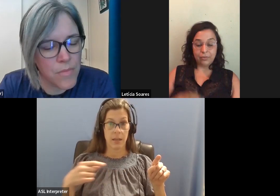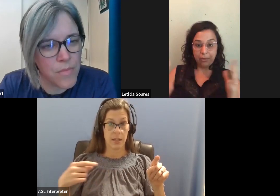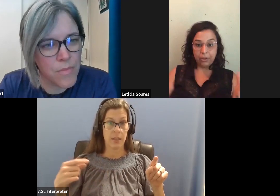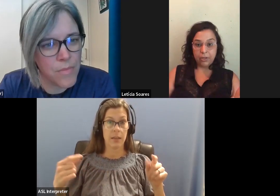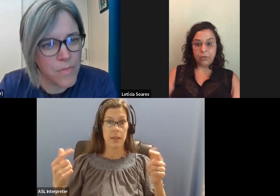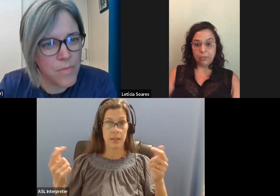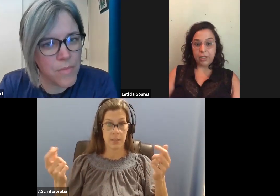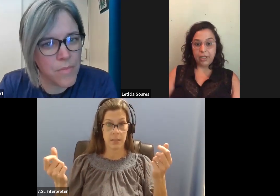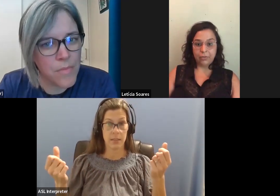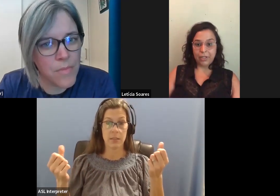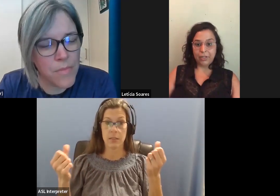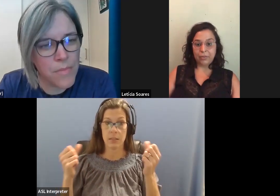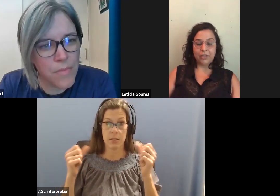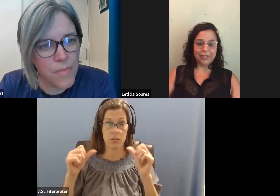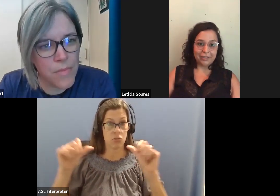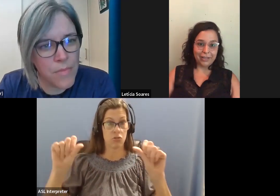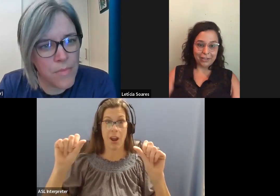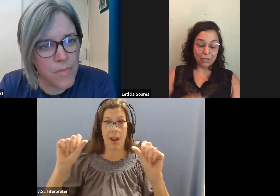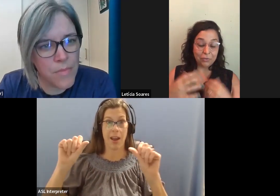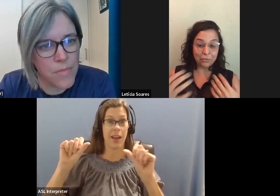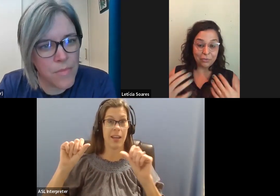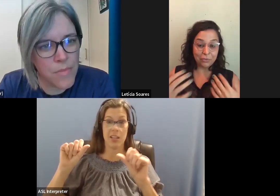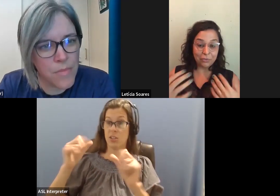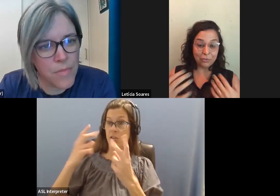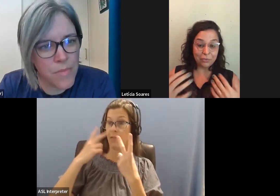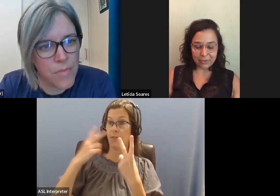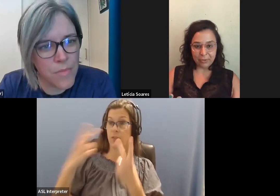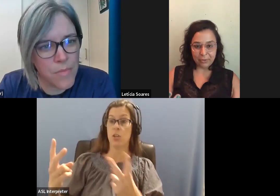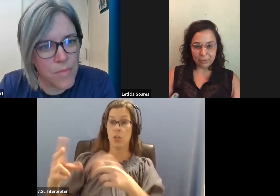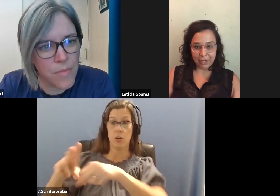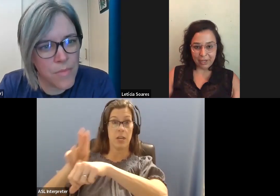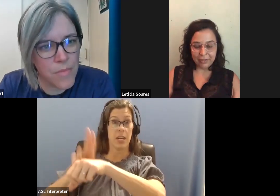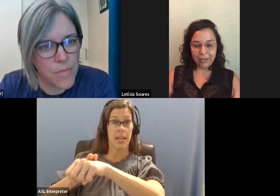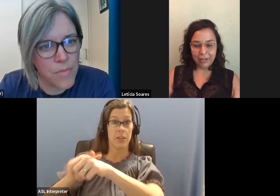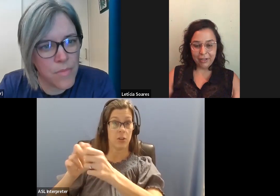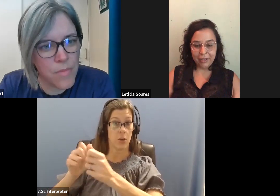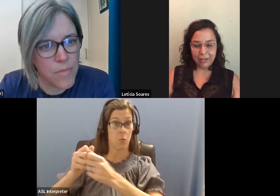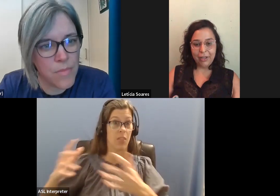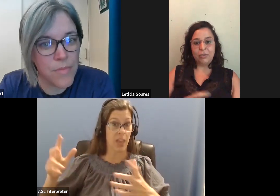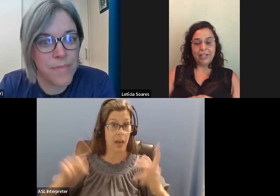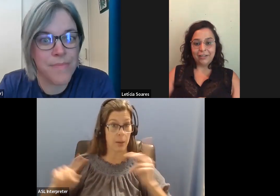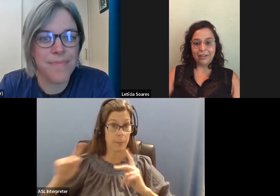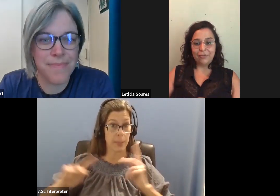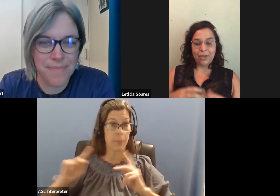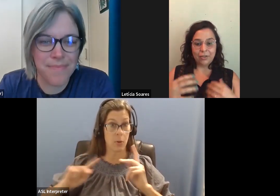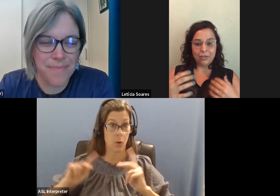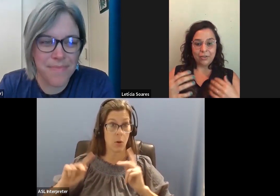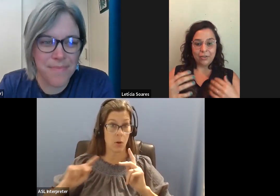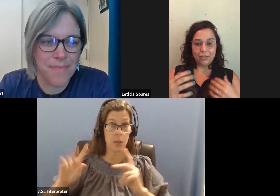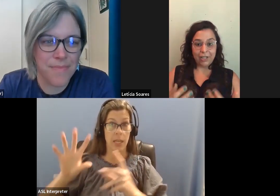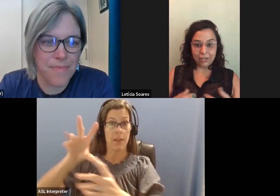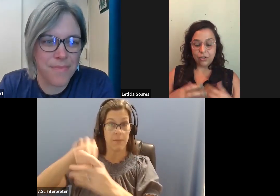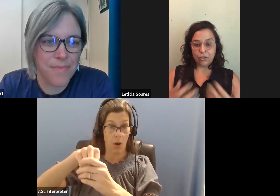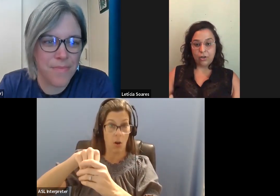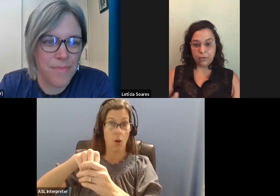natural spaces that are devoid of human influence, we are saying that we are raising indigenous peoples, right? And we are raising